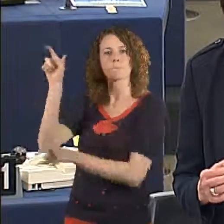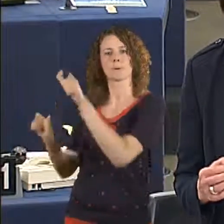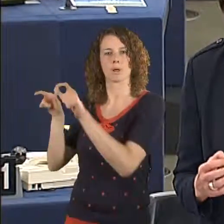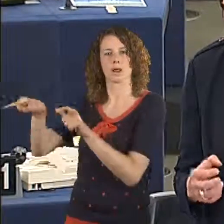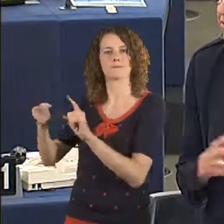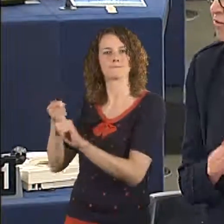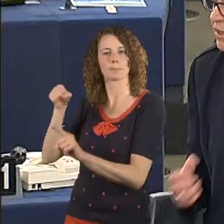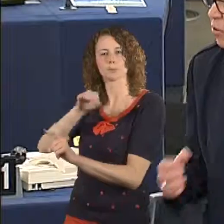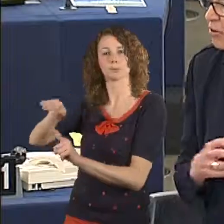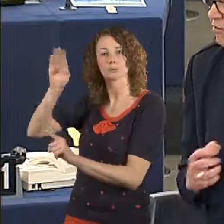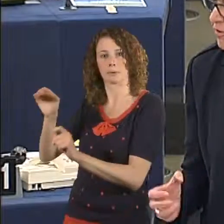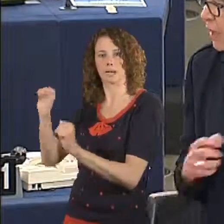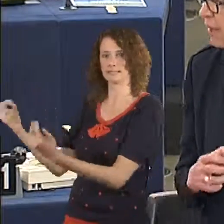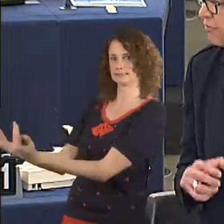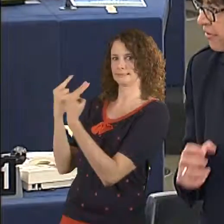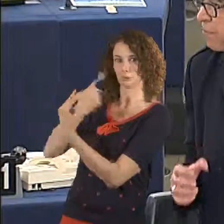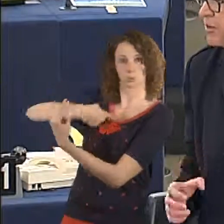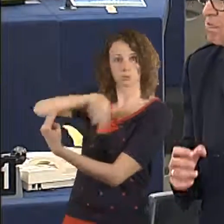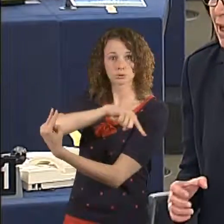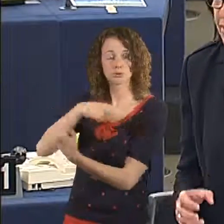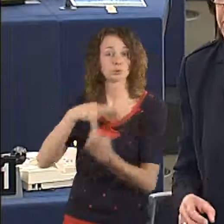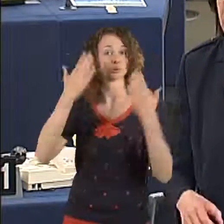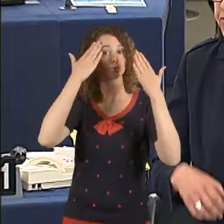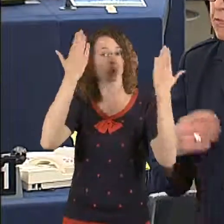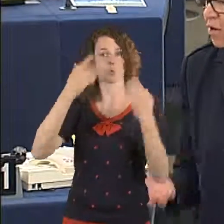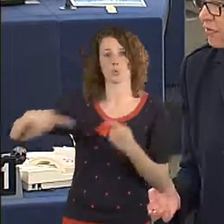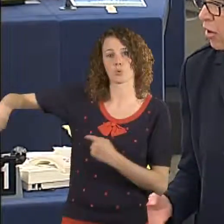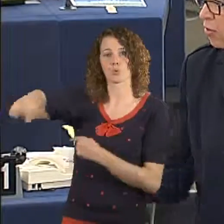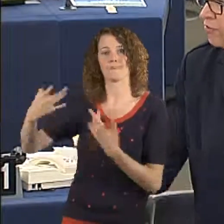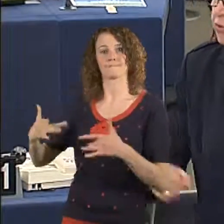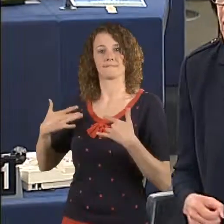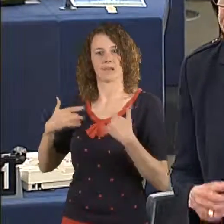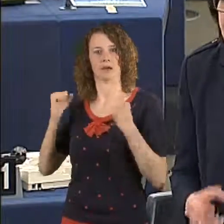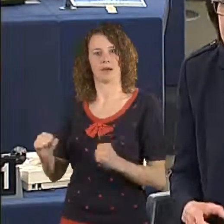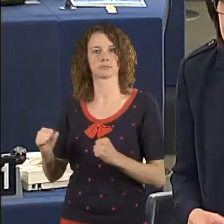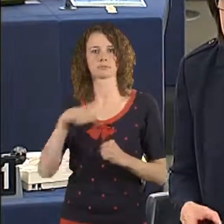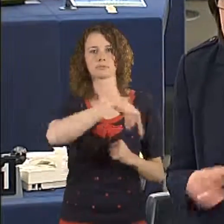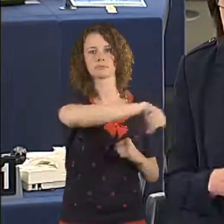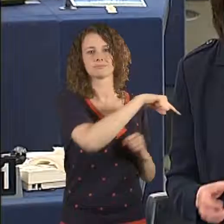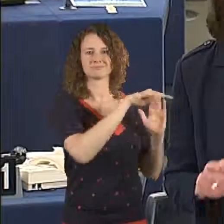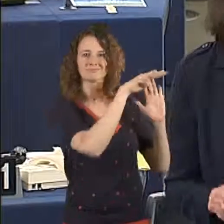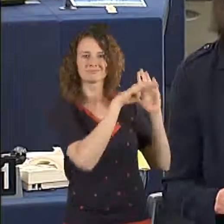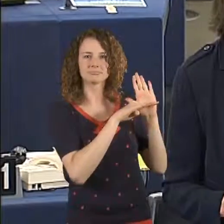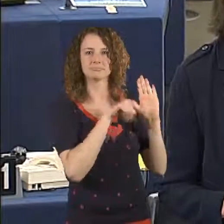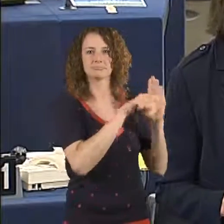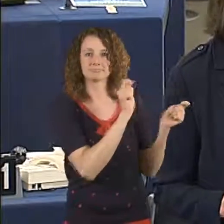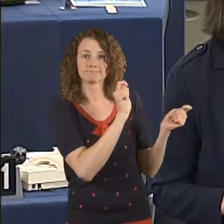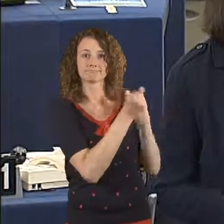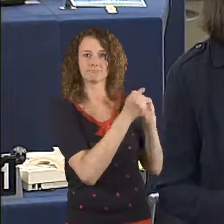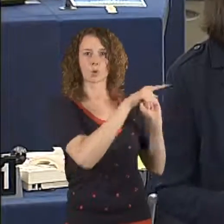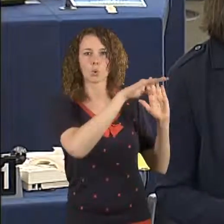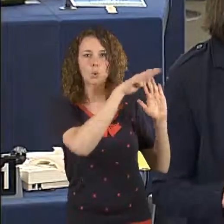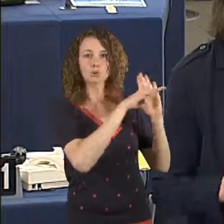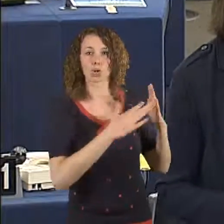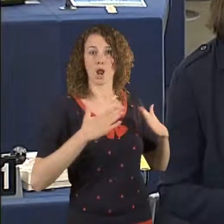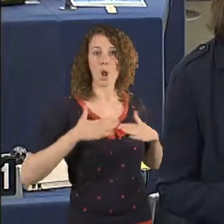We keep hearing about that in statements and claims by Mr Sire here and by Mr Orban. You know,